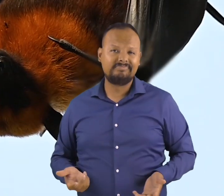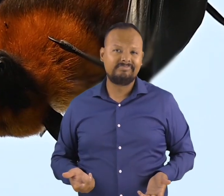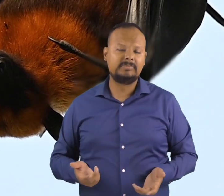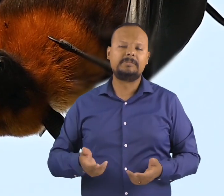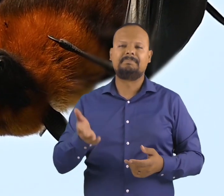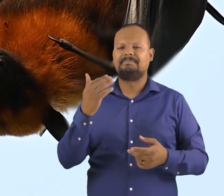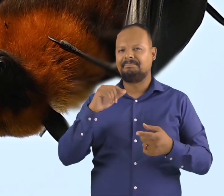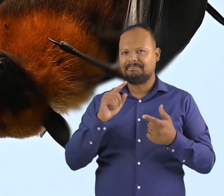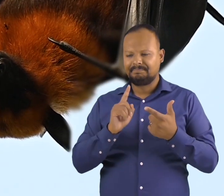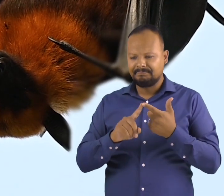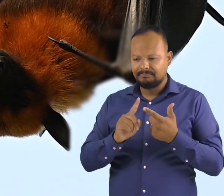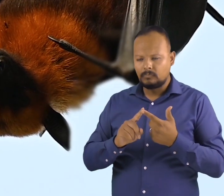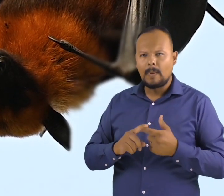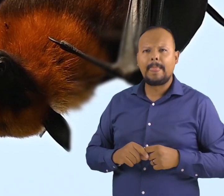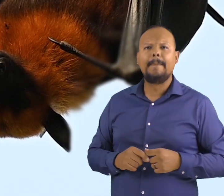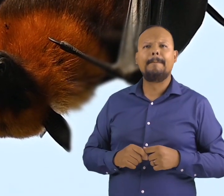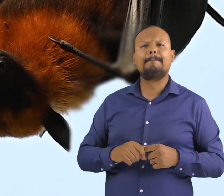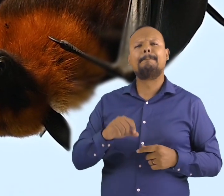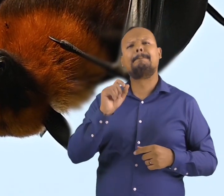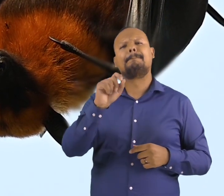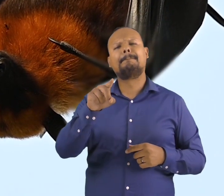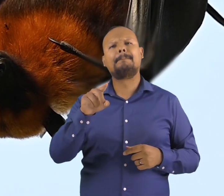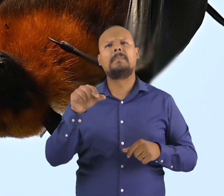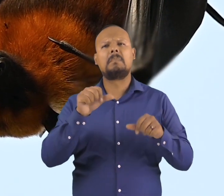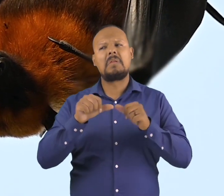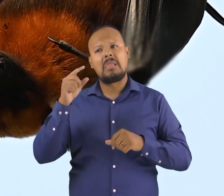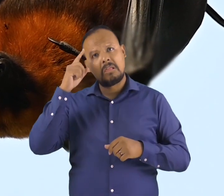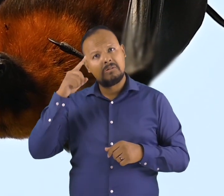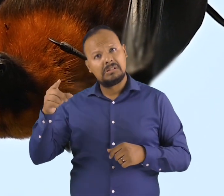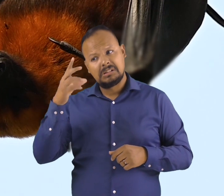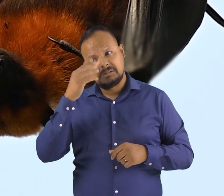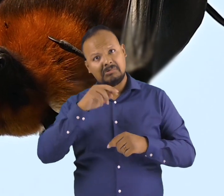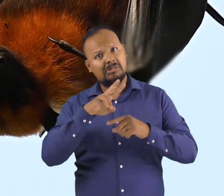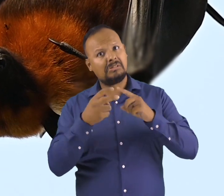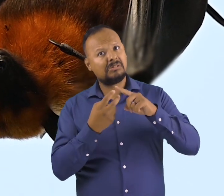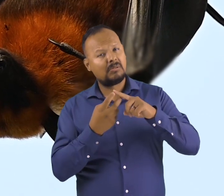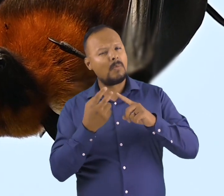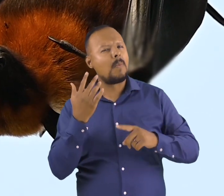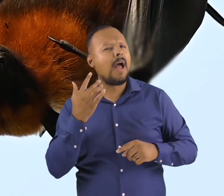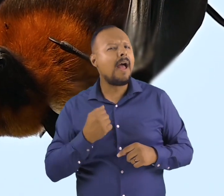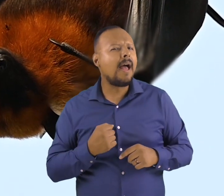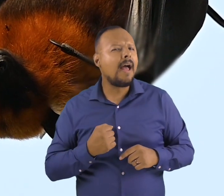Why do scientists think that bats sleep upside down?